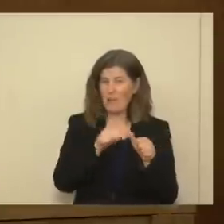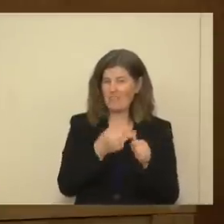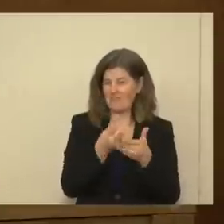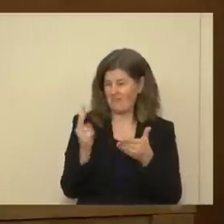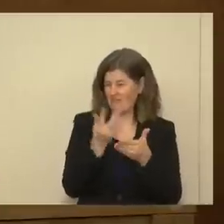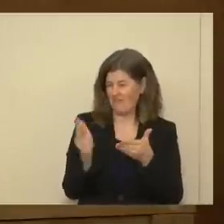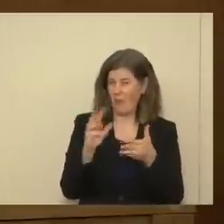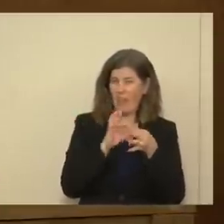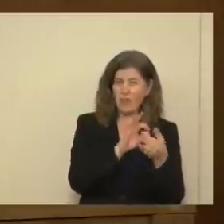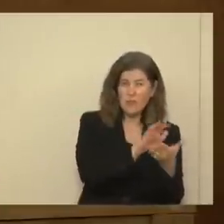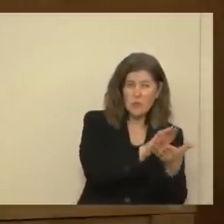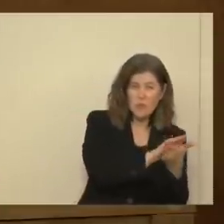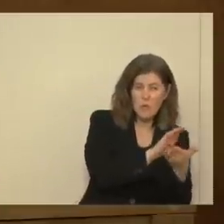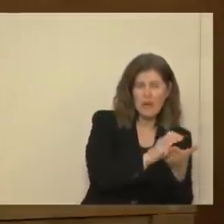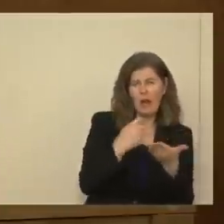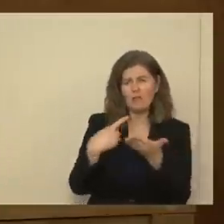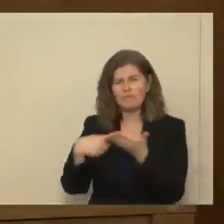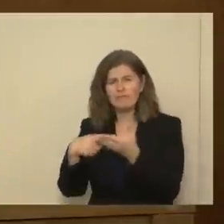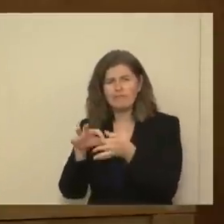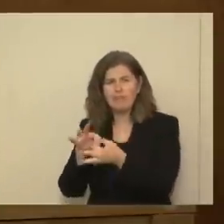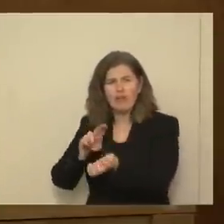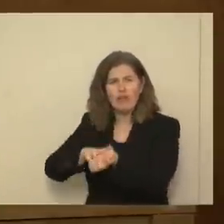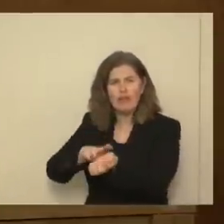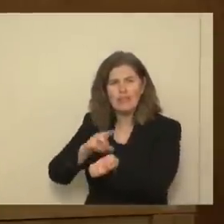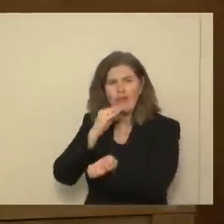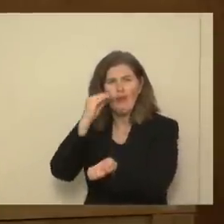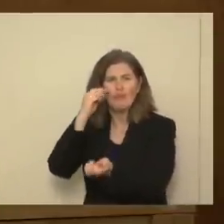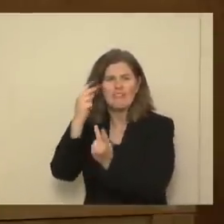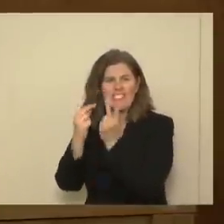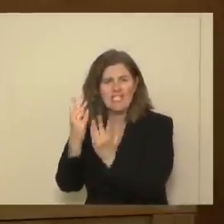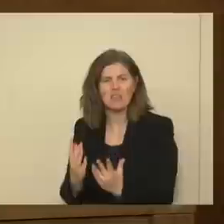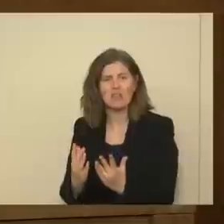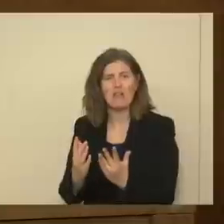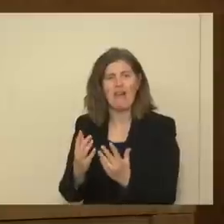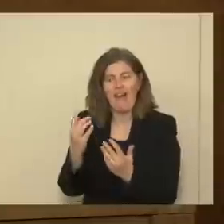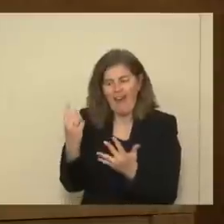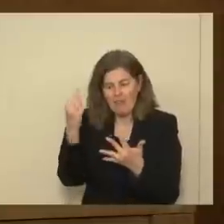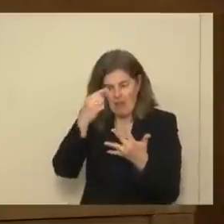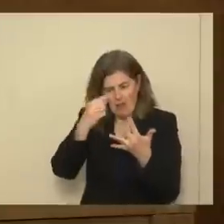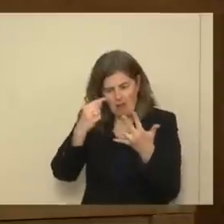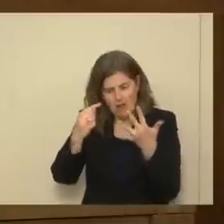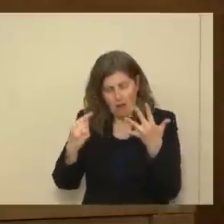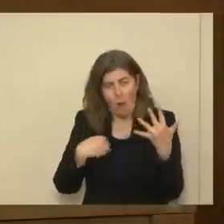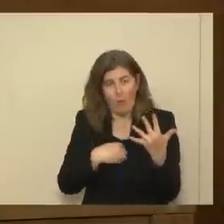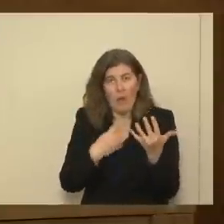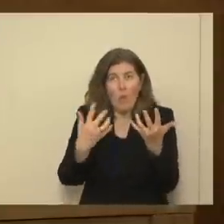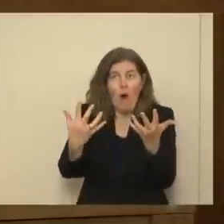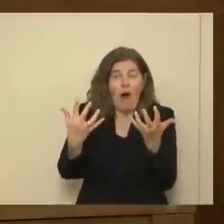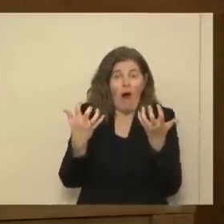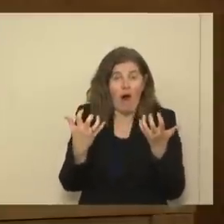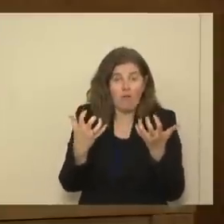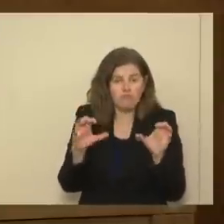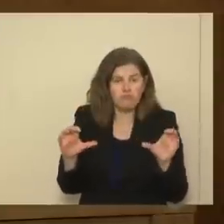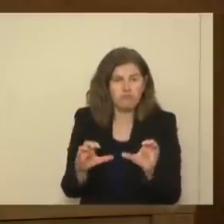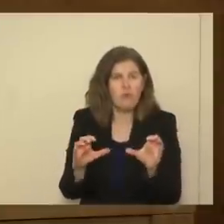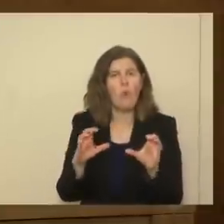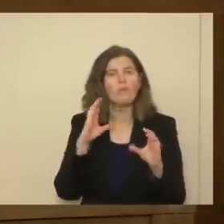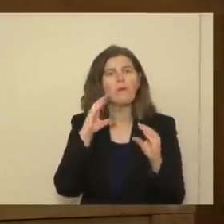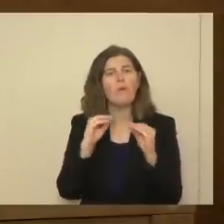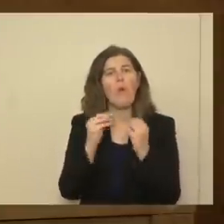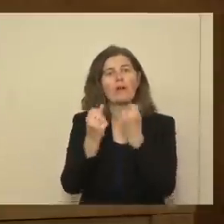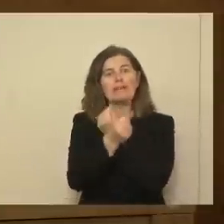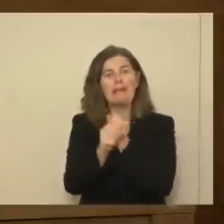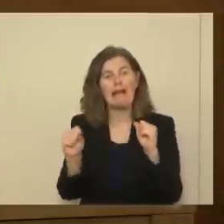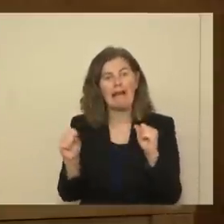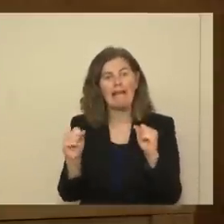We're talking about it now with respect to nursing facility visitation. Every single thing that we want to do will be a lot safer